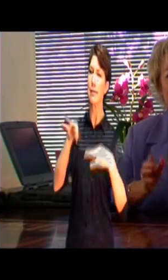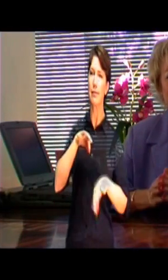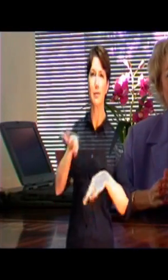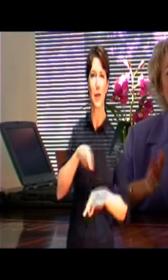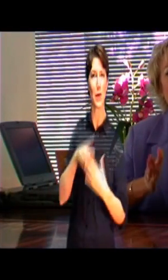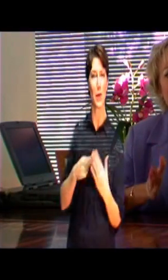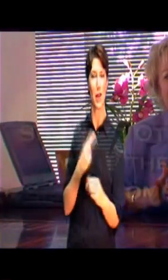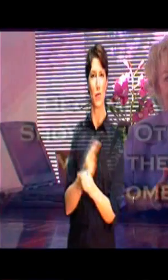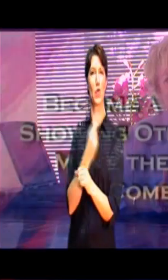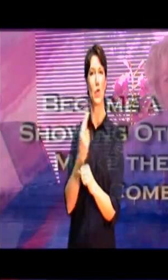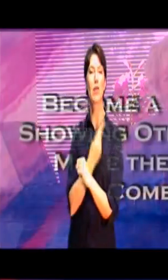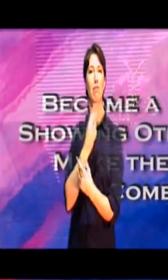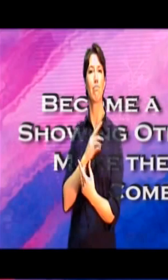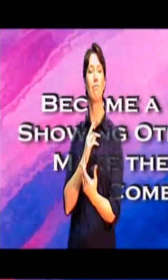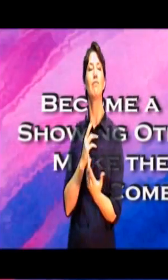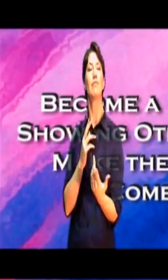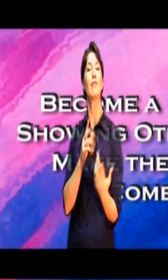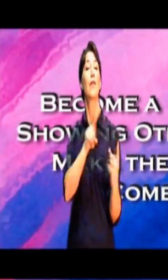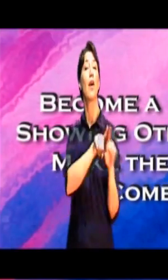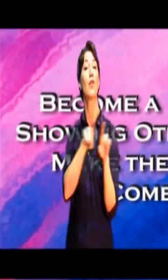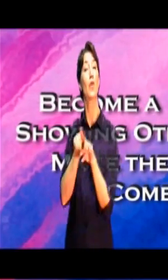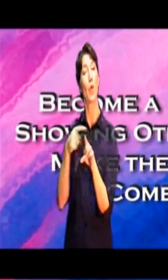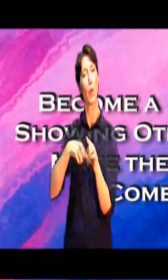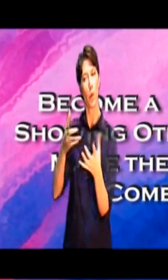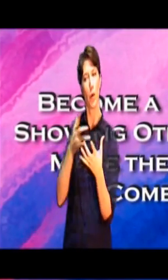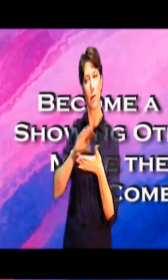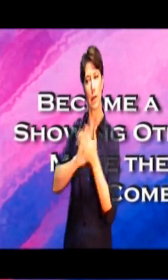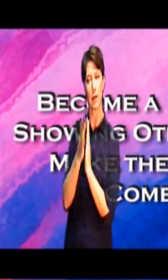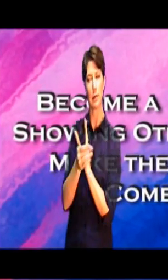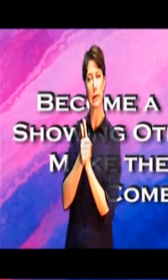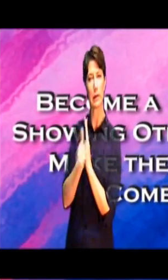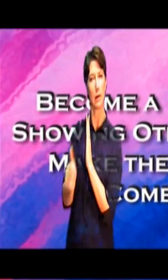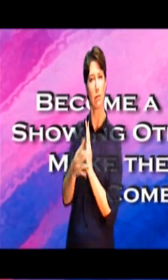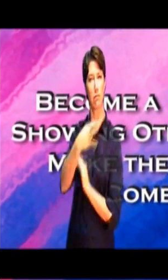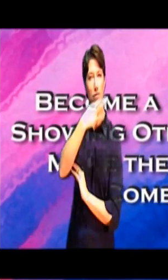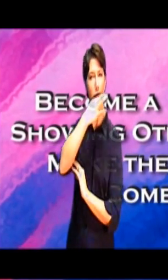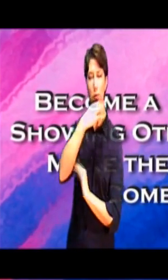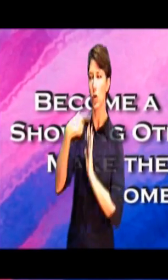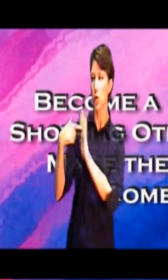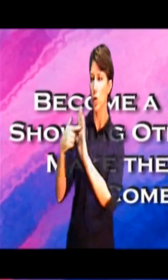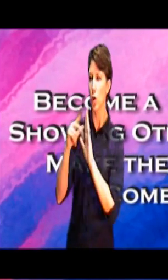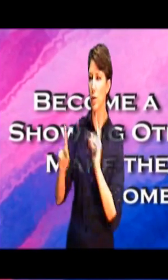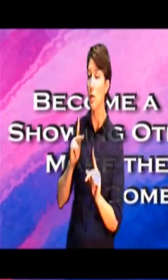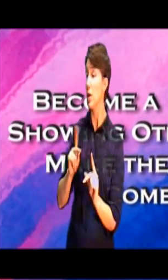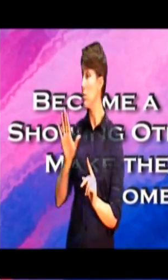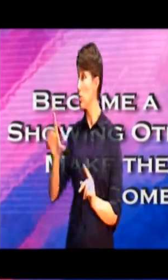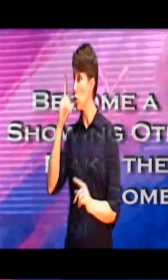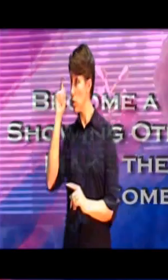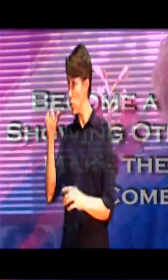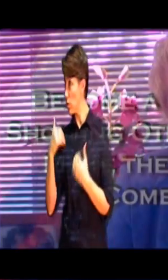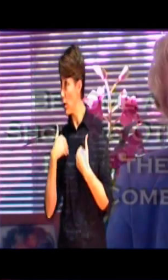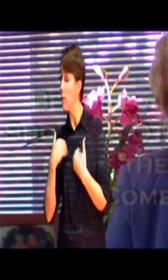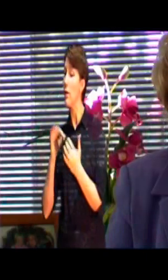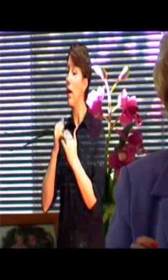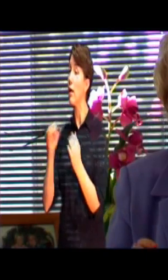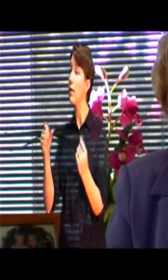other one is become a master of showing people how they can make their dreams come true. You truly are at the right